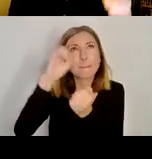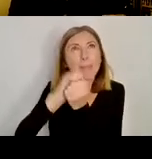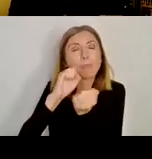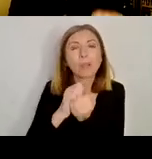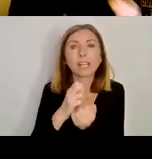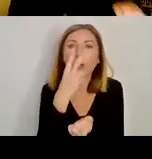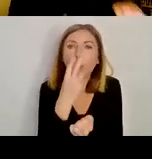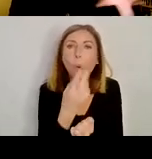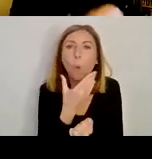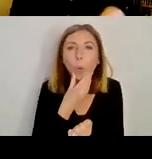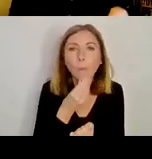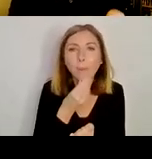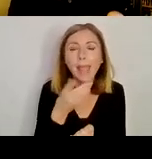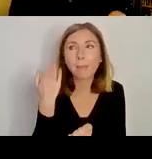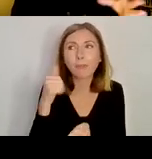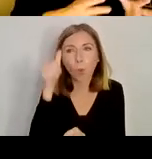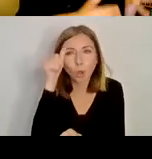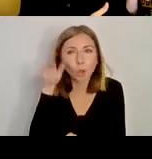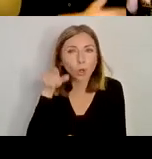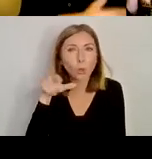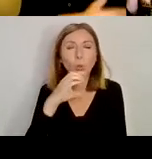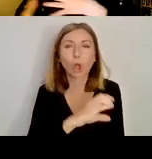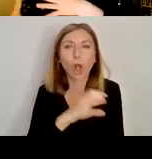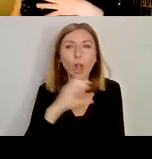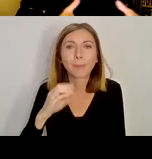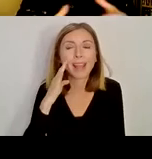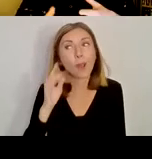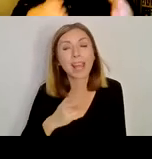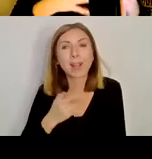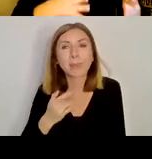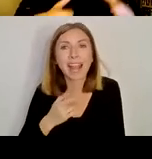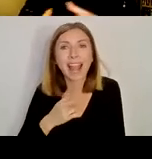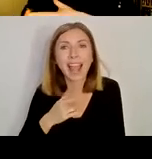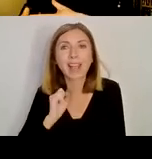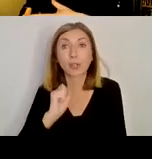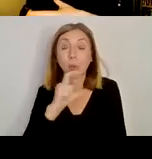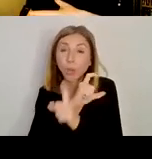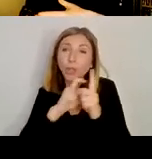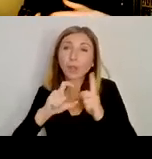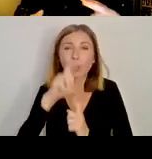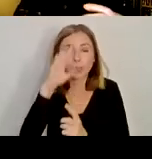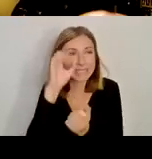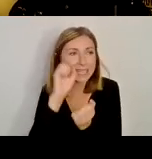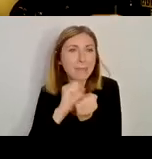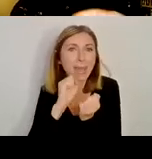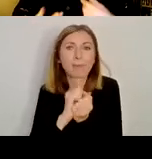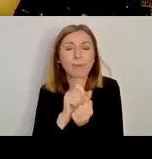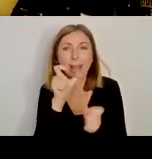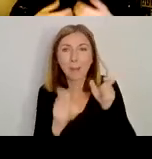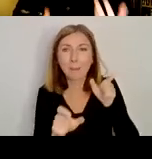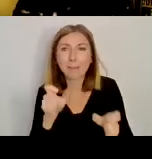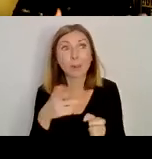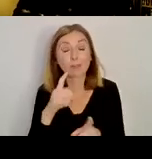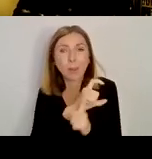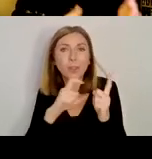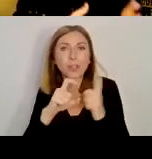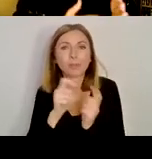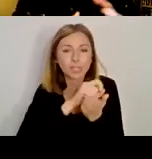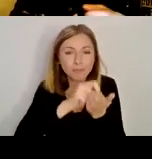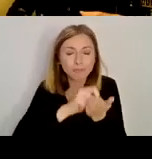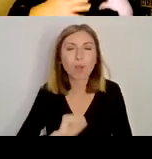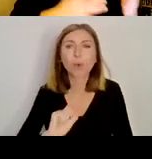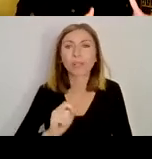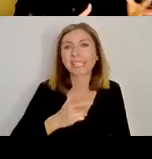who knew Columbo when he was alive. So there's a community memory that runs through his biography. And it's one of the reasons